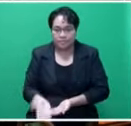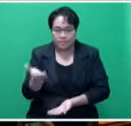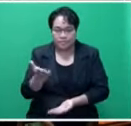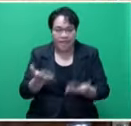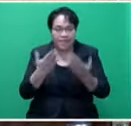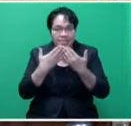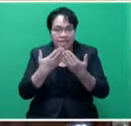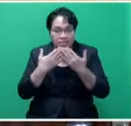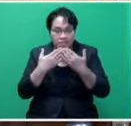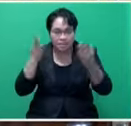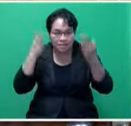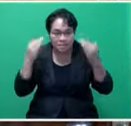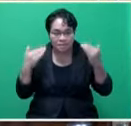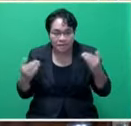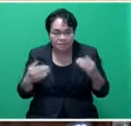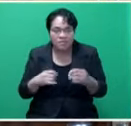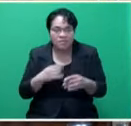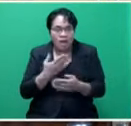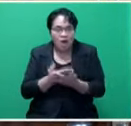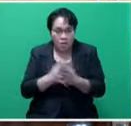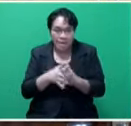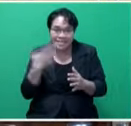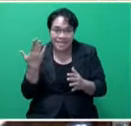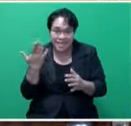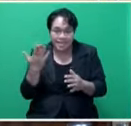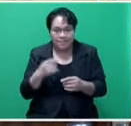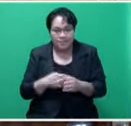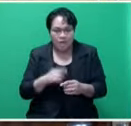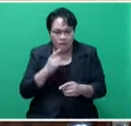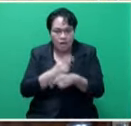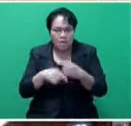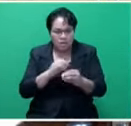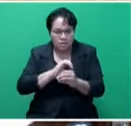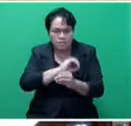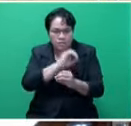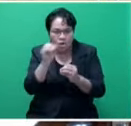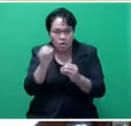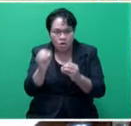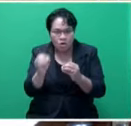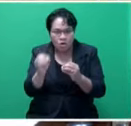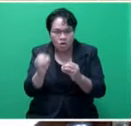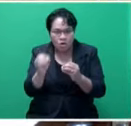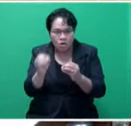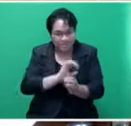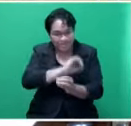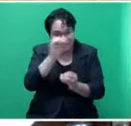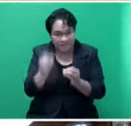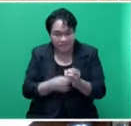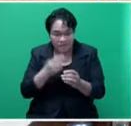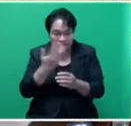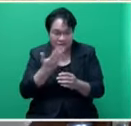Thank you, Mr. Speaker, sir. Mr. Speaker, sir, as highlighted Wednesday, the Ozone Defeating Substances Act 1998 regulates the